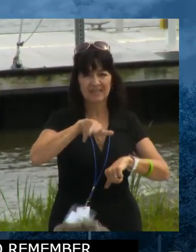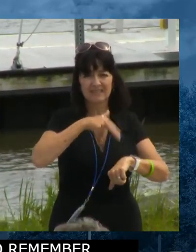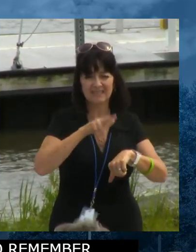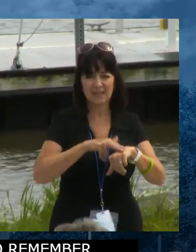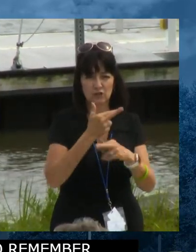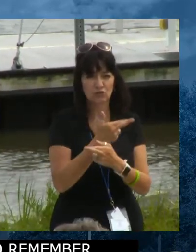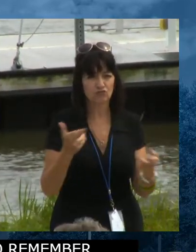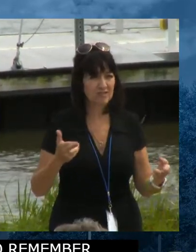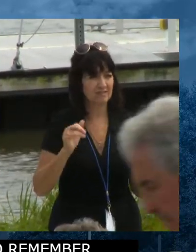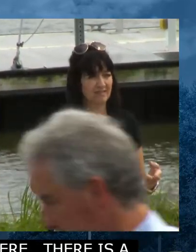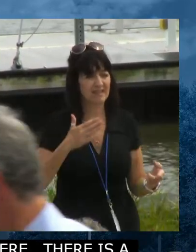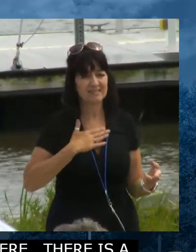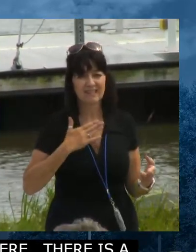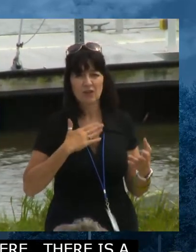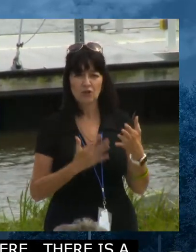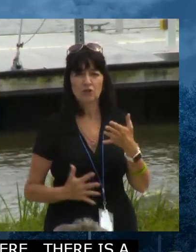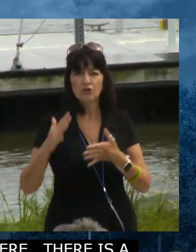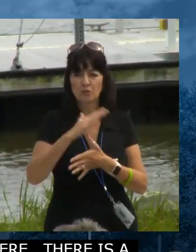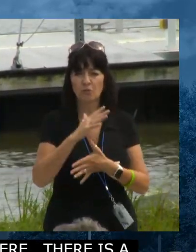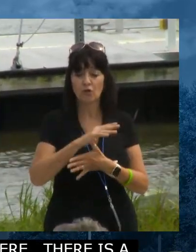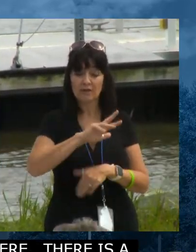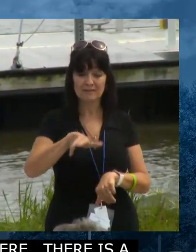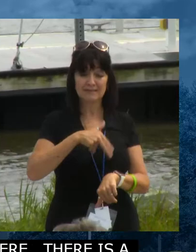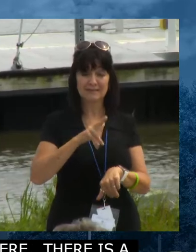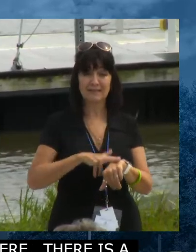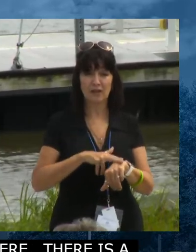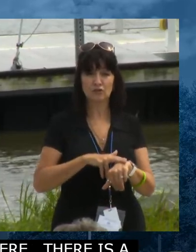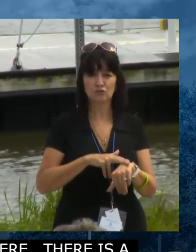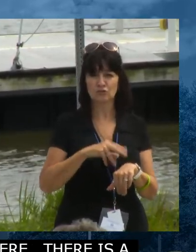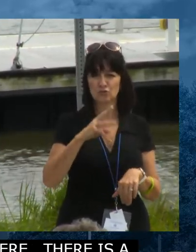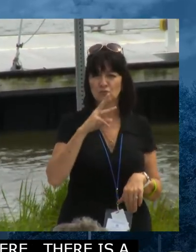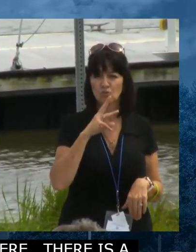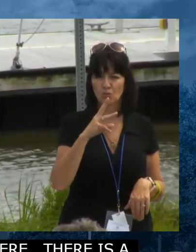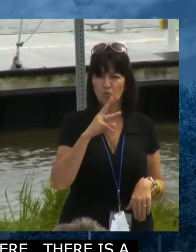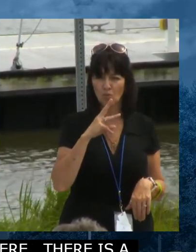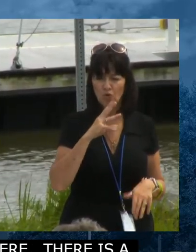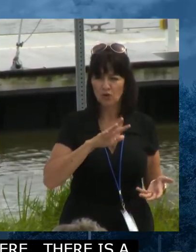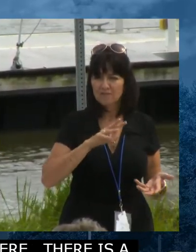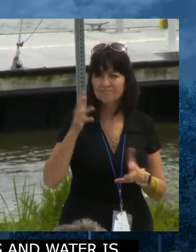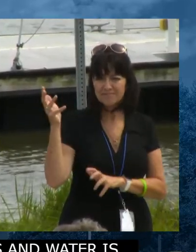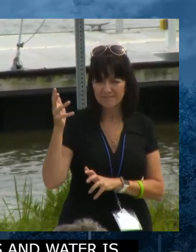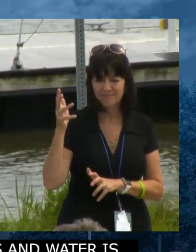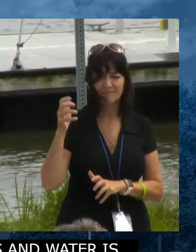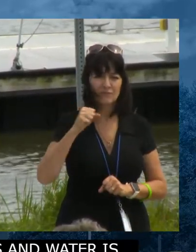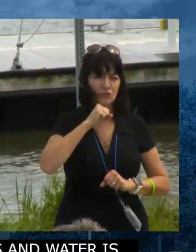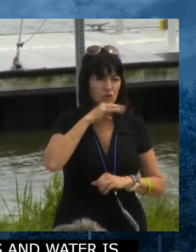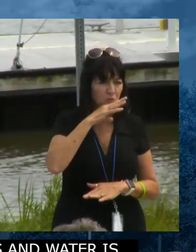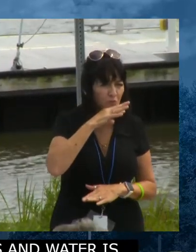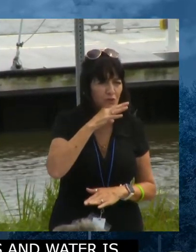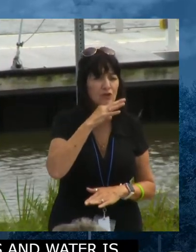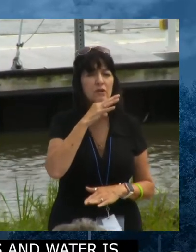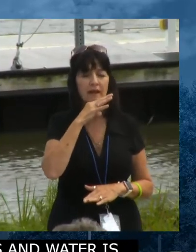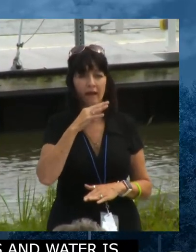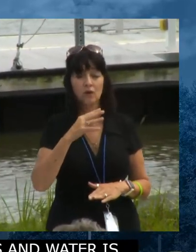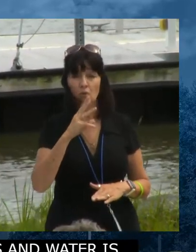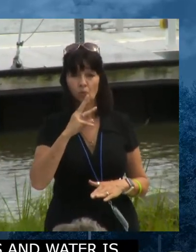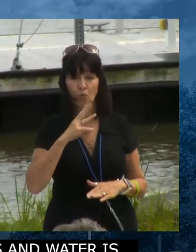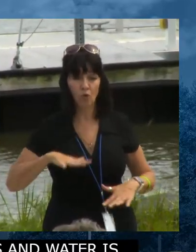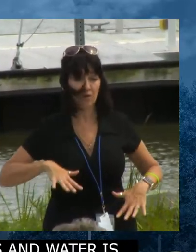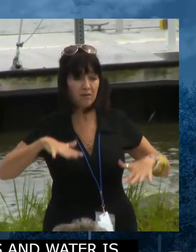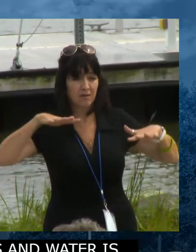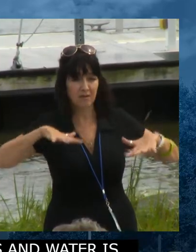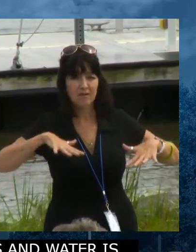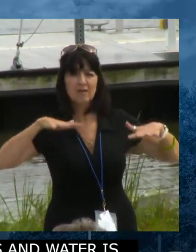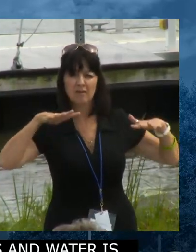and especially with natural waterways, 90 percent of which have been impaired, um, polluted, and rising waters that affect our